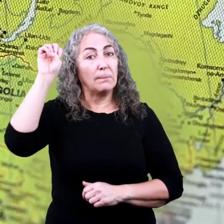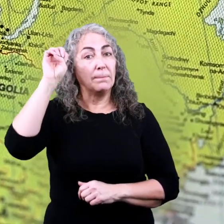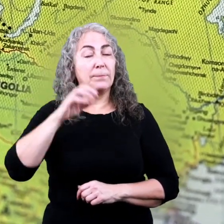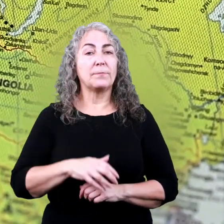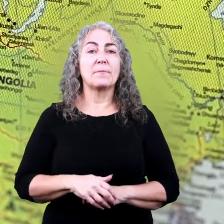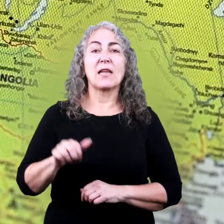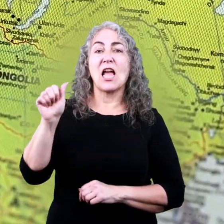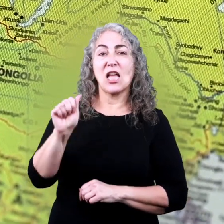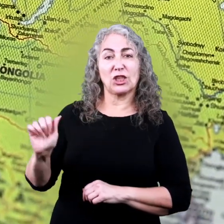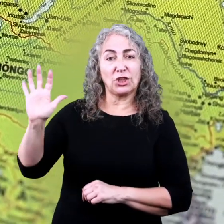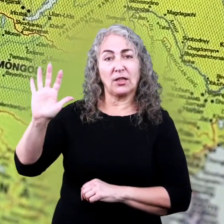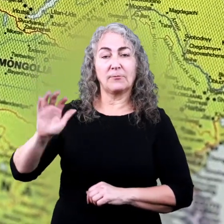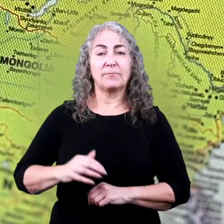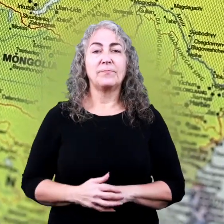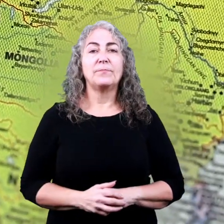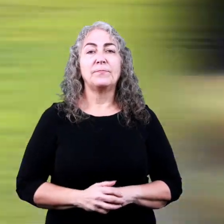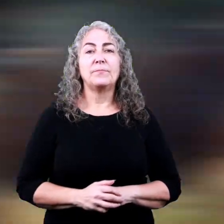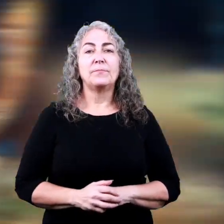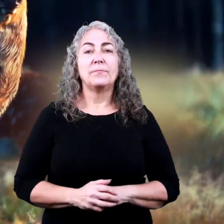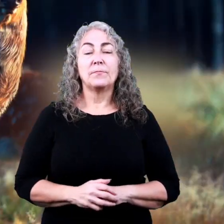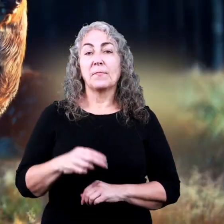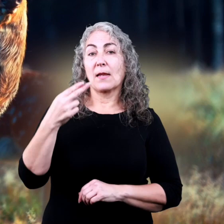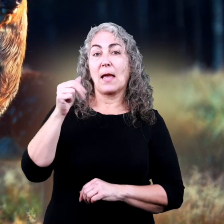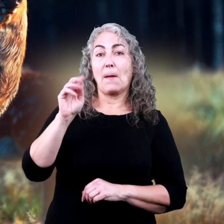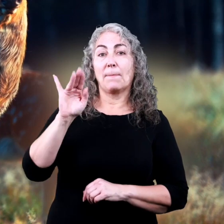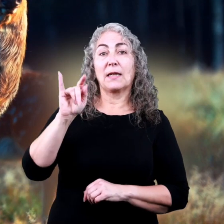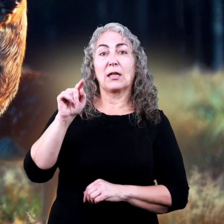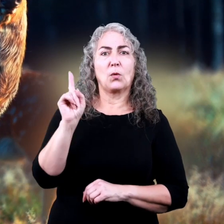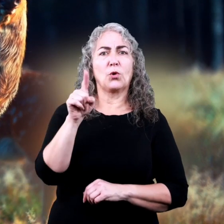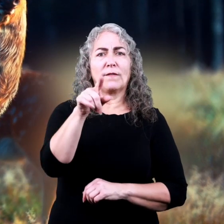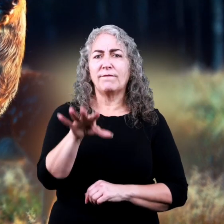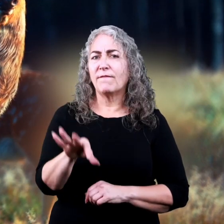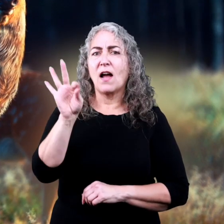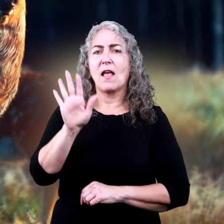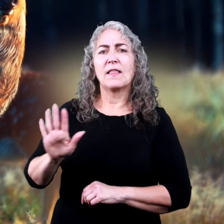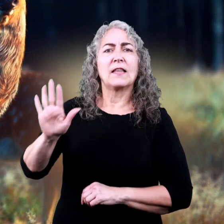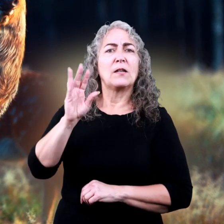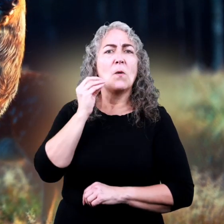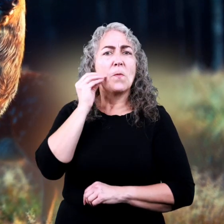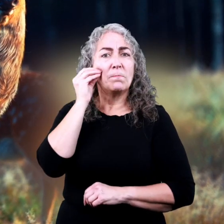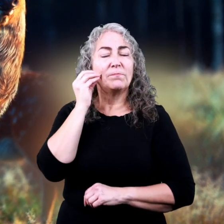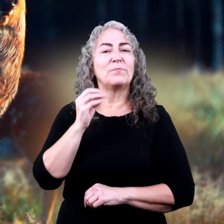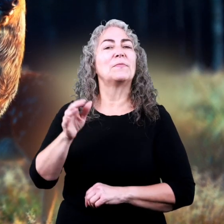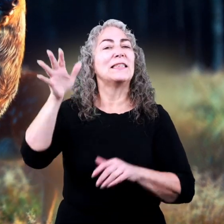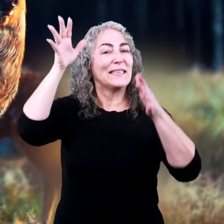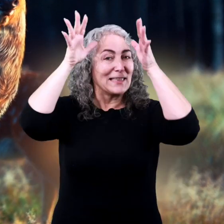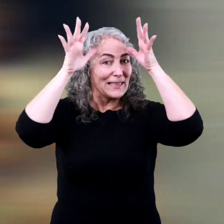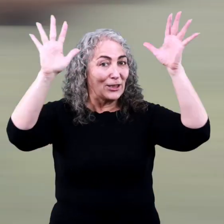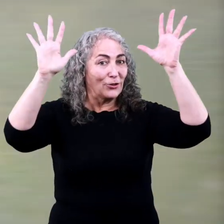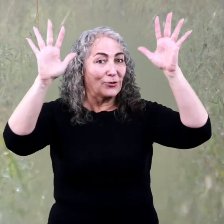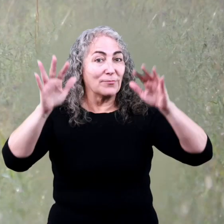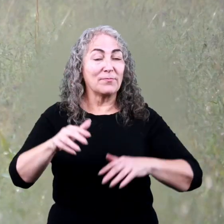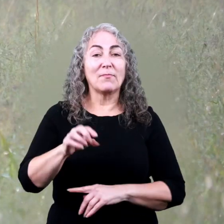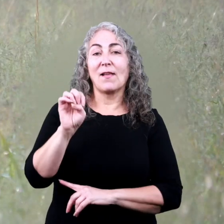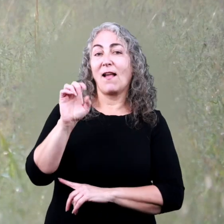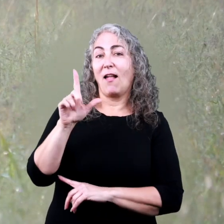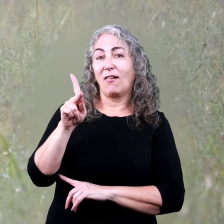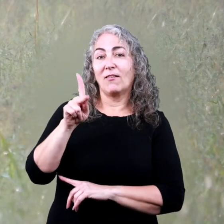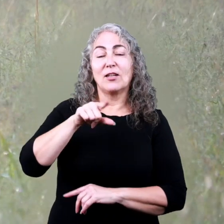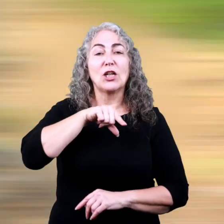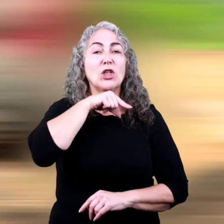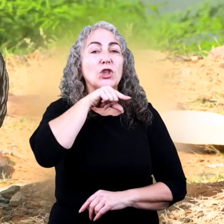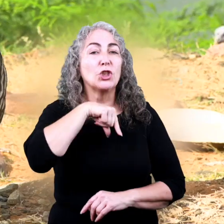and Asia. This is the habitat where you can find deer, elk,